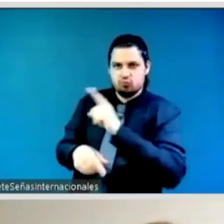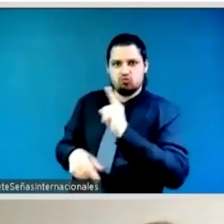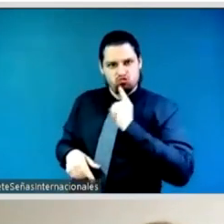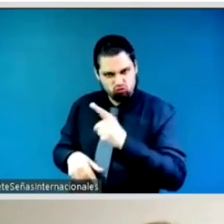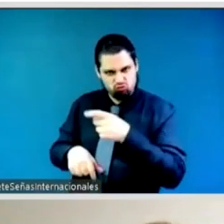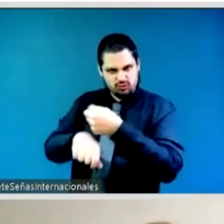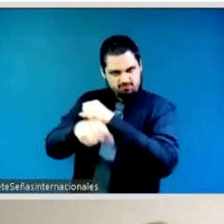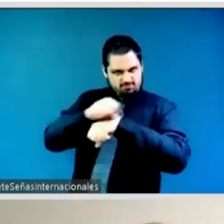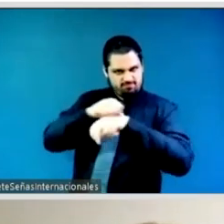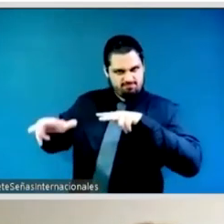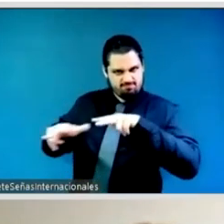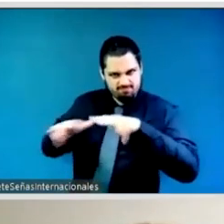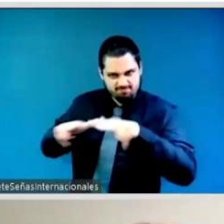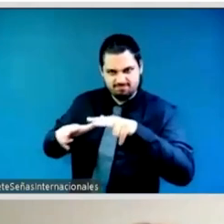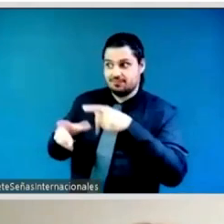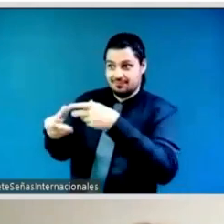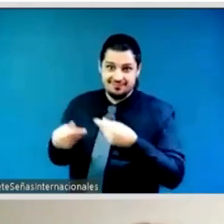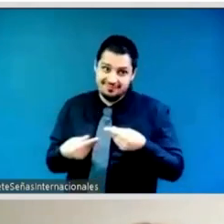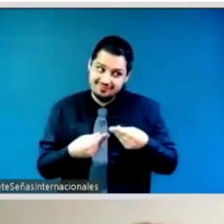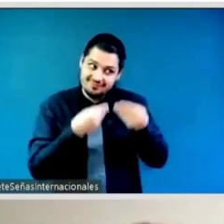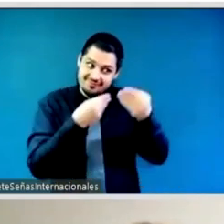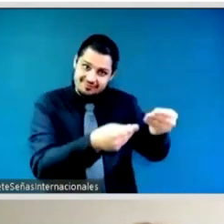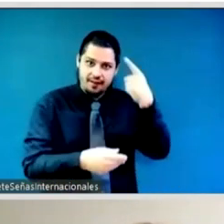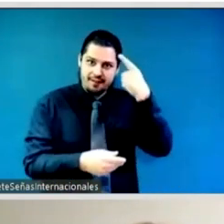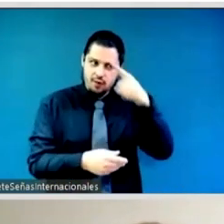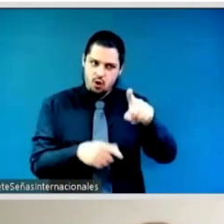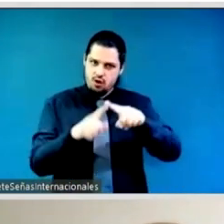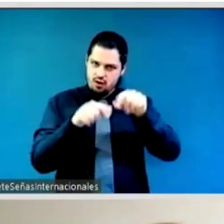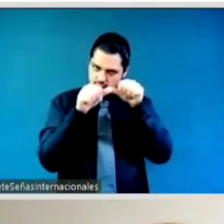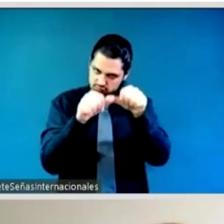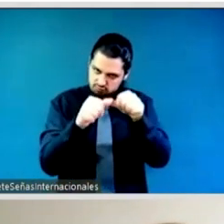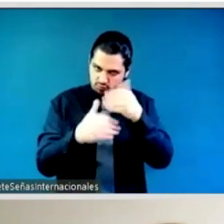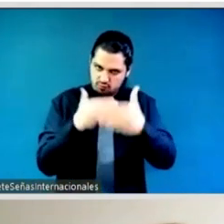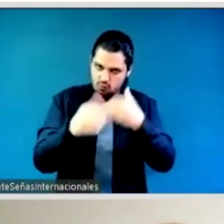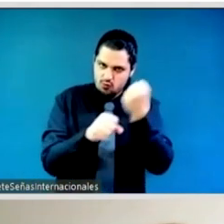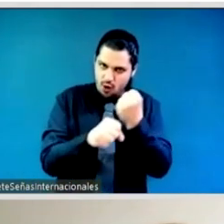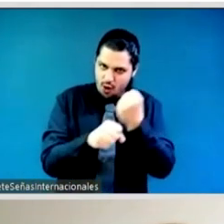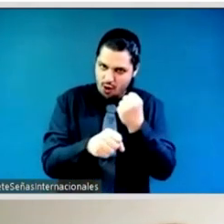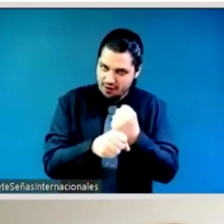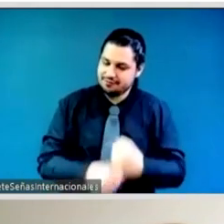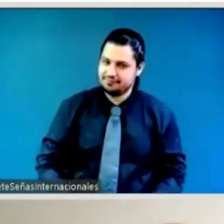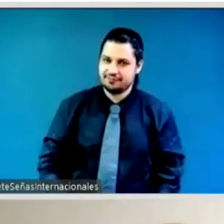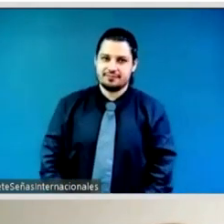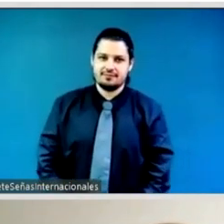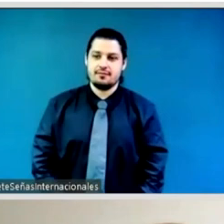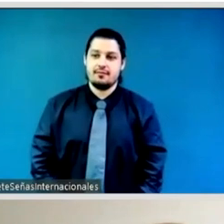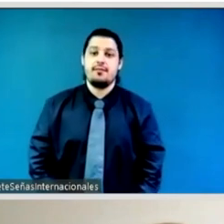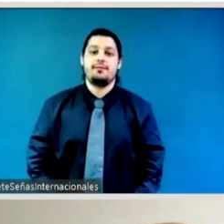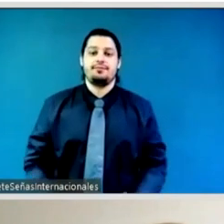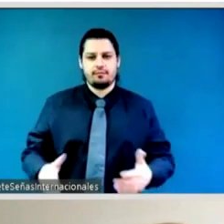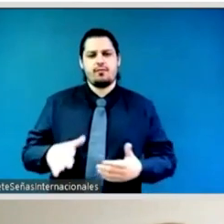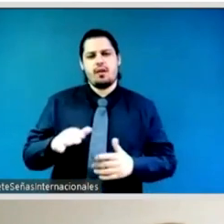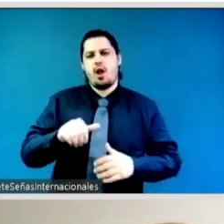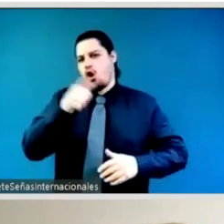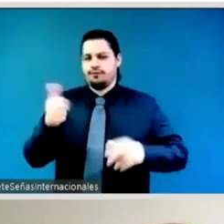to turn our attention to commitments the actions and i'd like to just invite uh